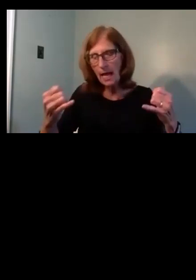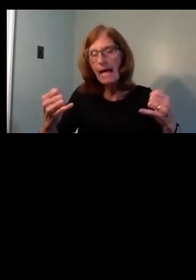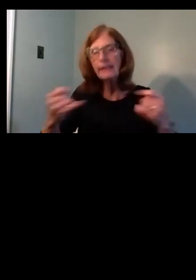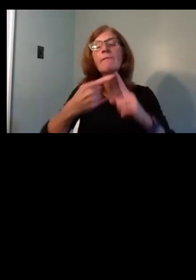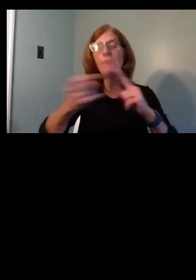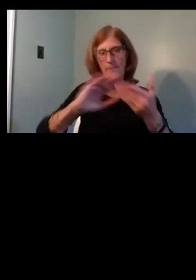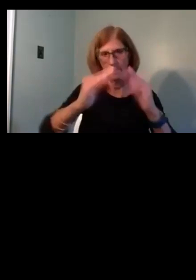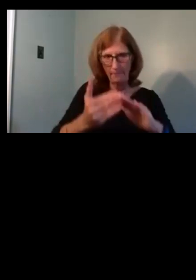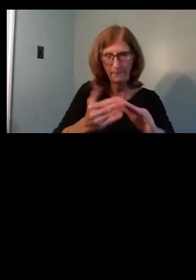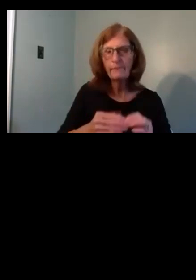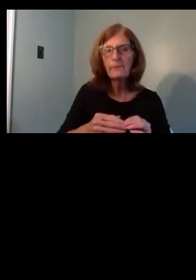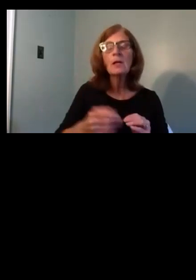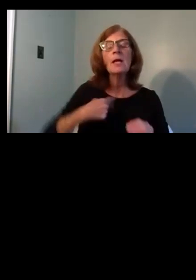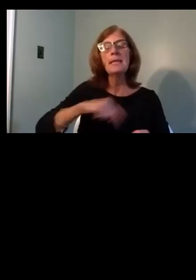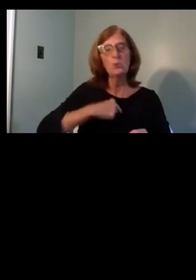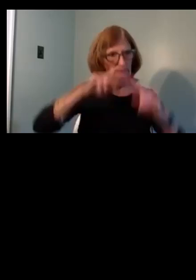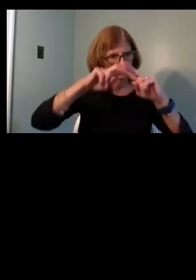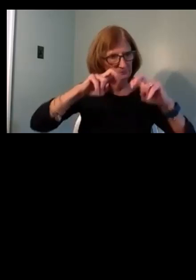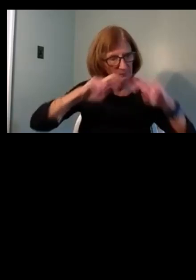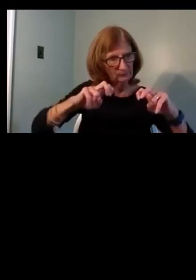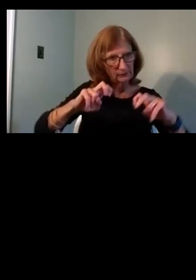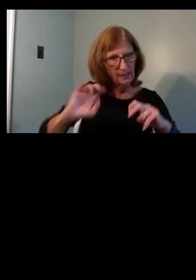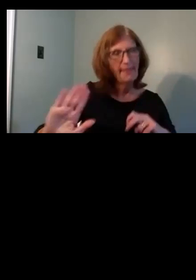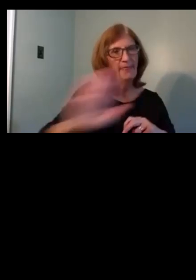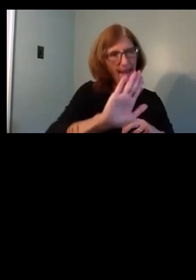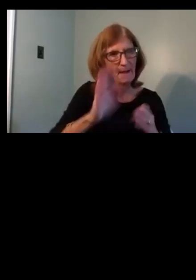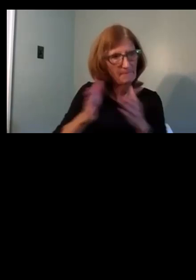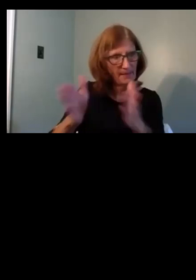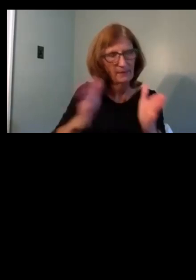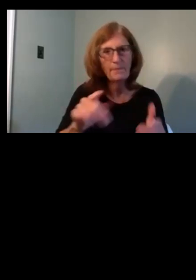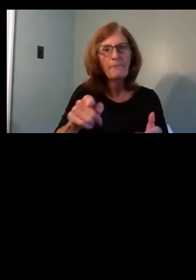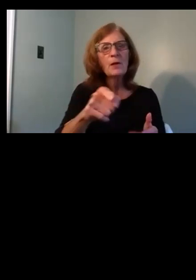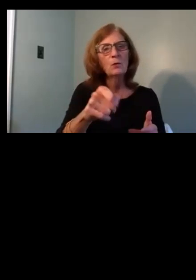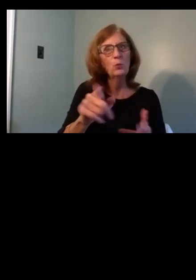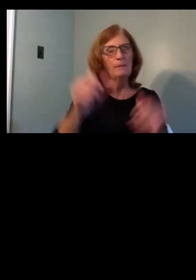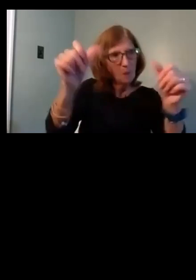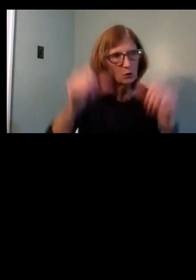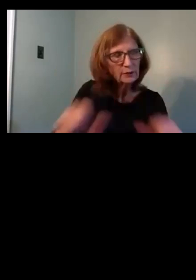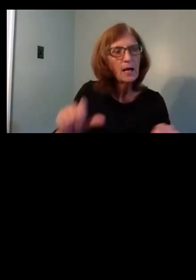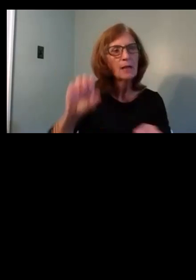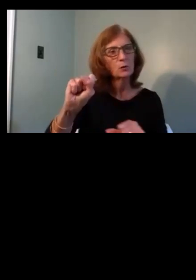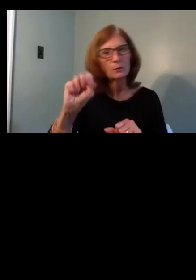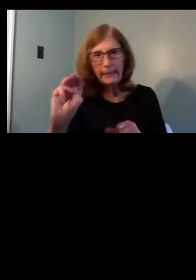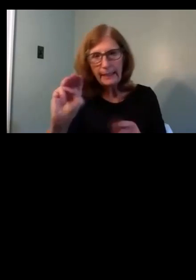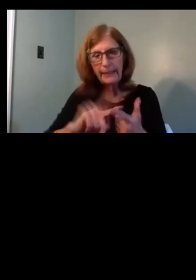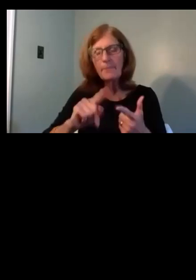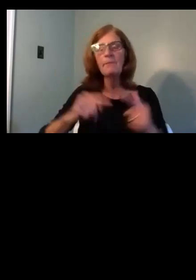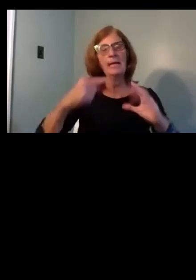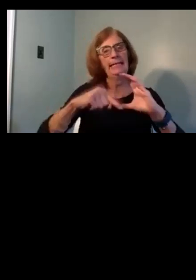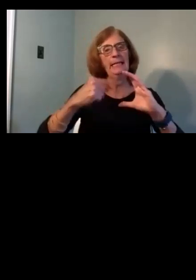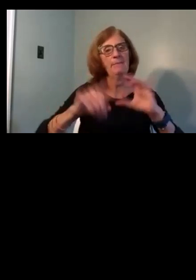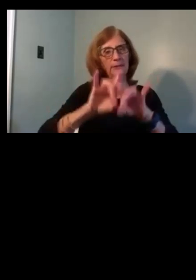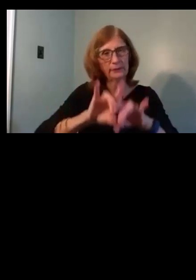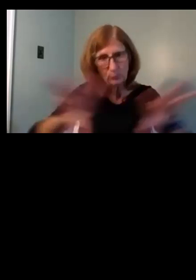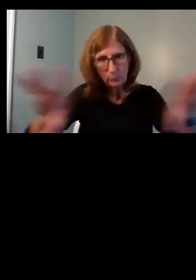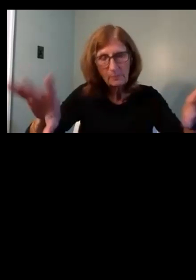and consultants utilized several marketing methods, which included outreach via social media and email distribution groups, phone,